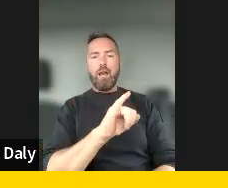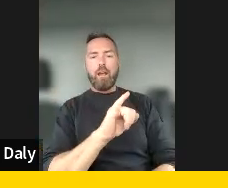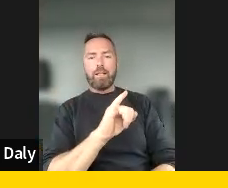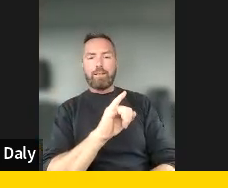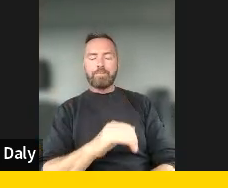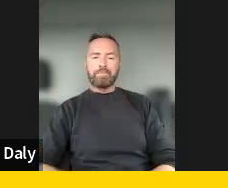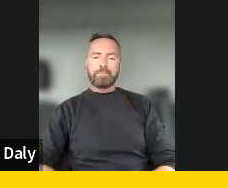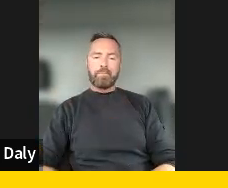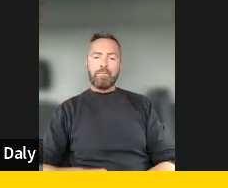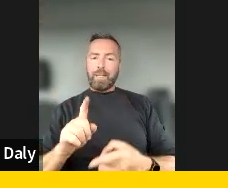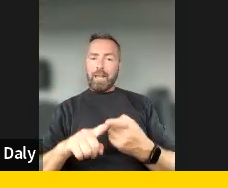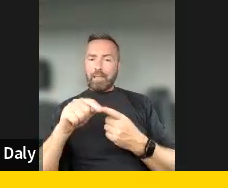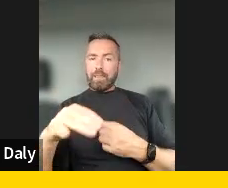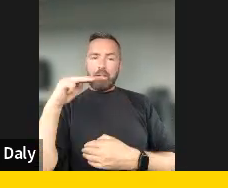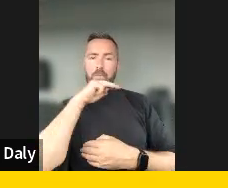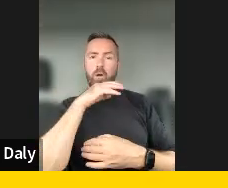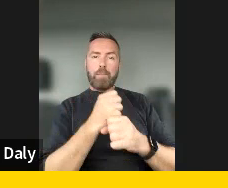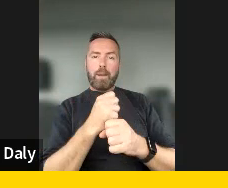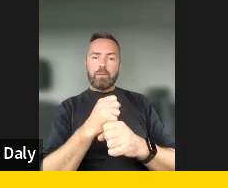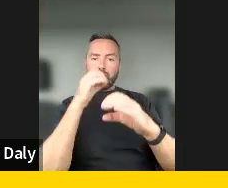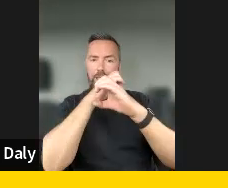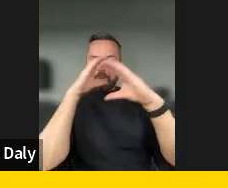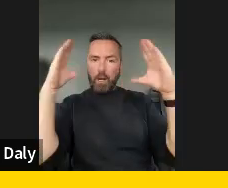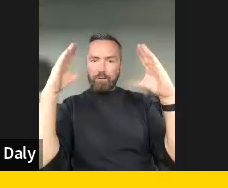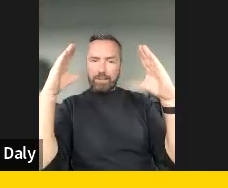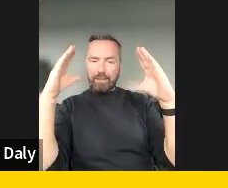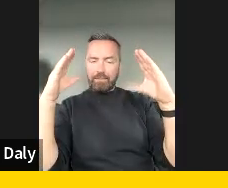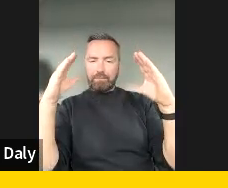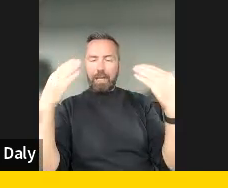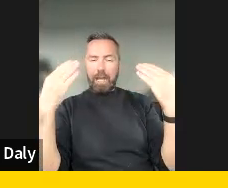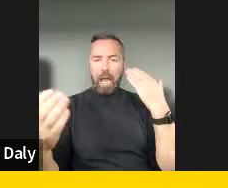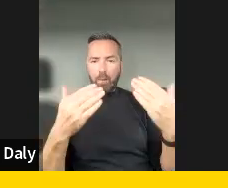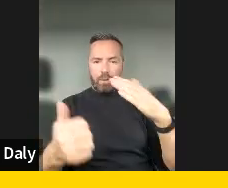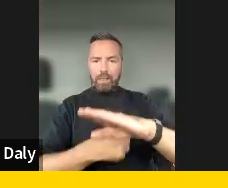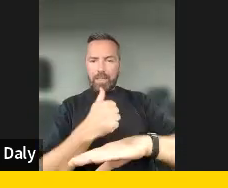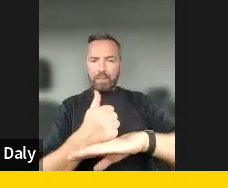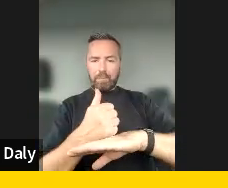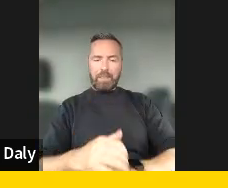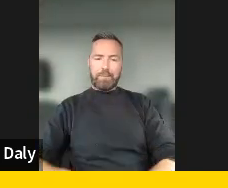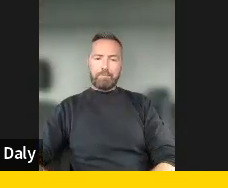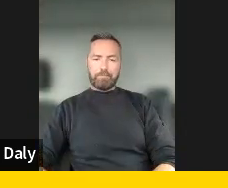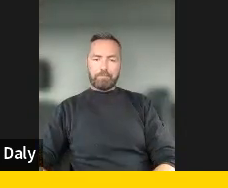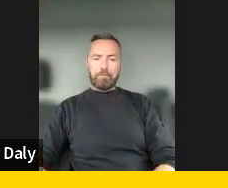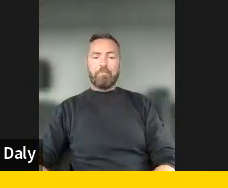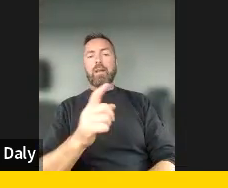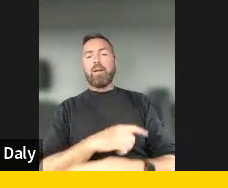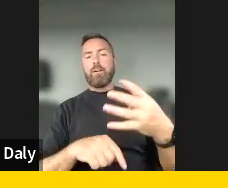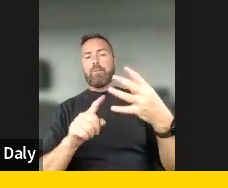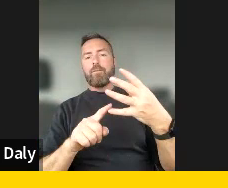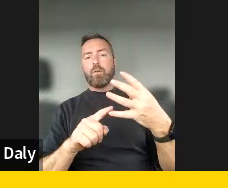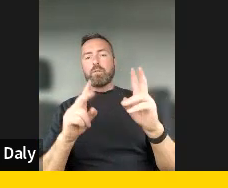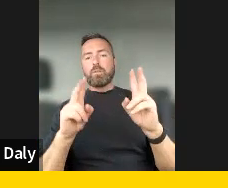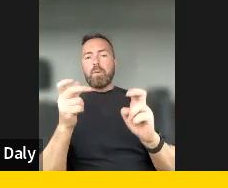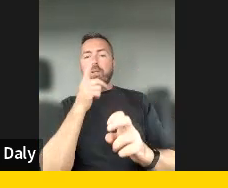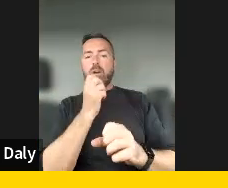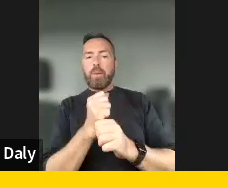transparency is of how these algorithms are implemented. It's very important. Then the fourth topic we tackled was around online